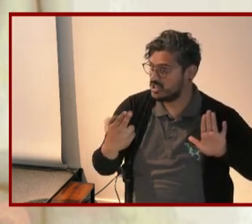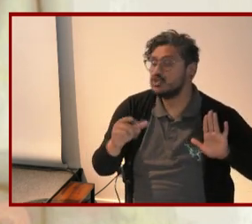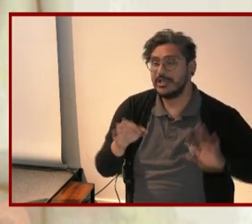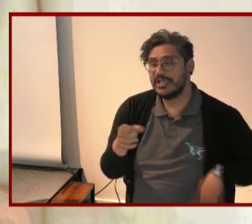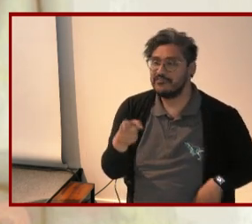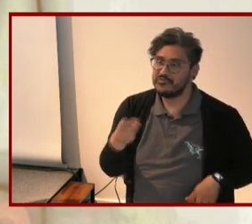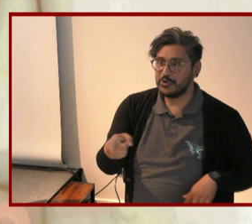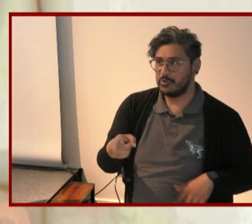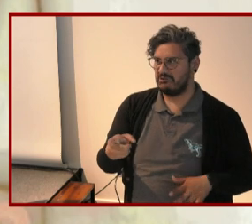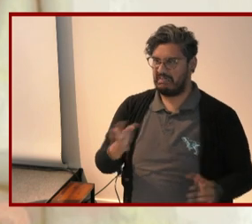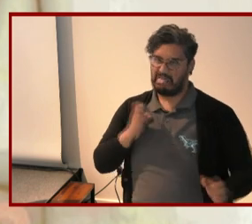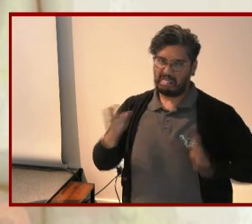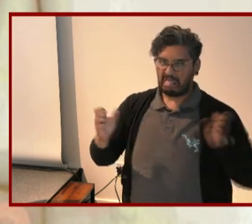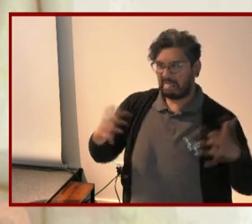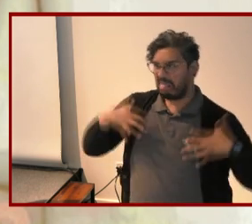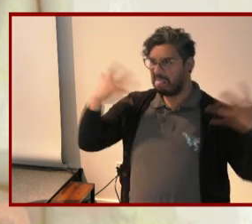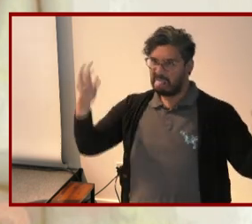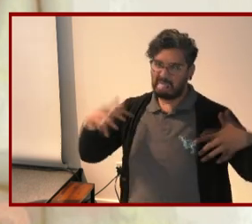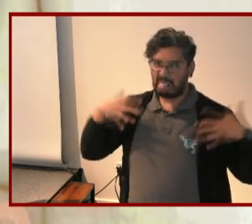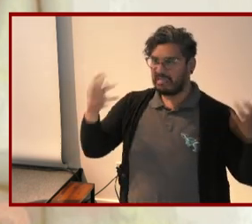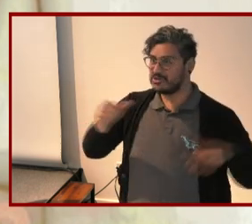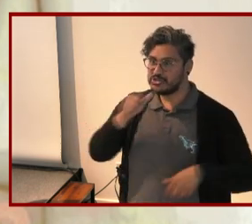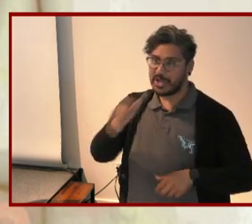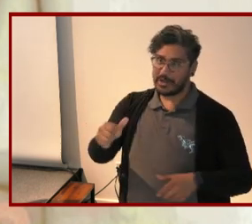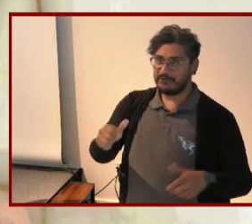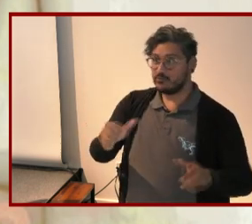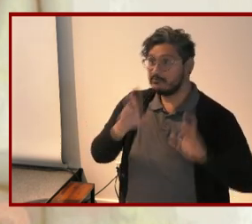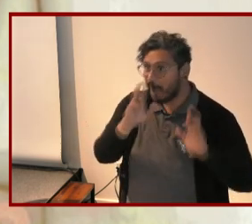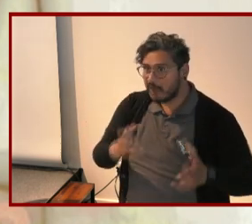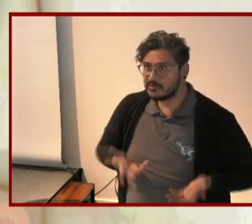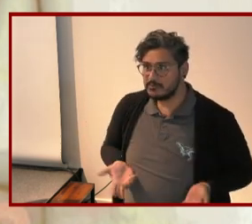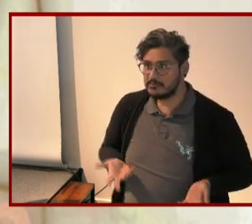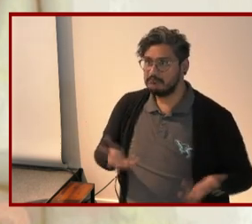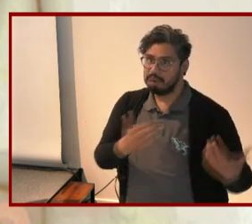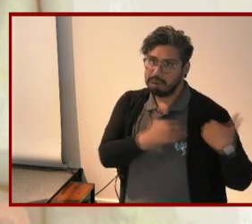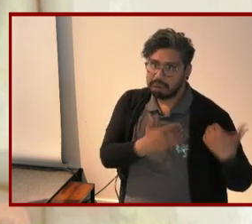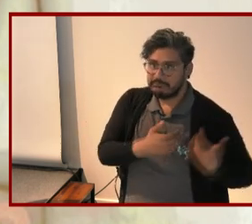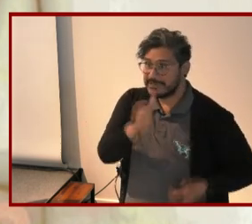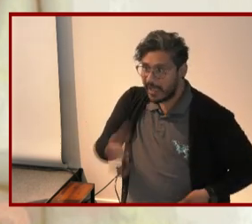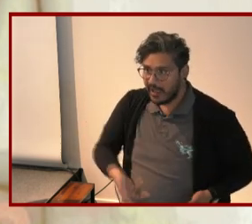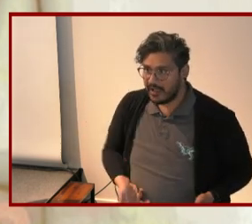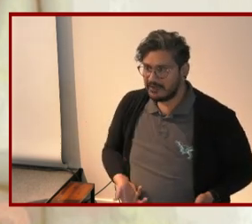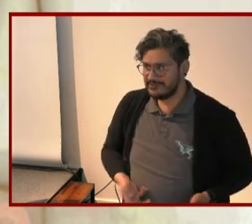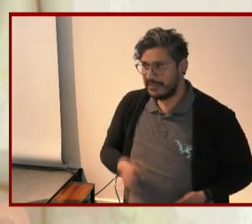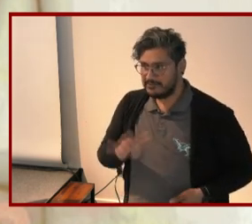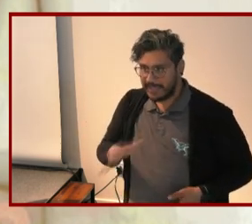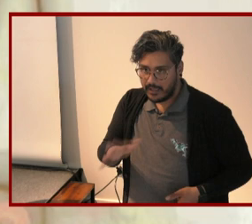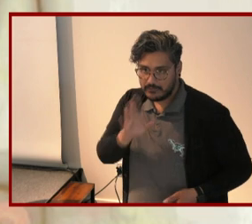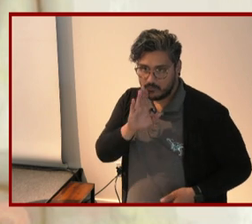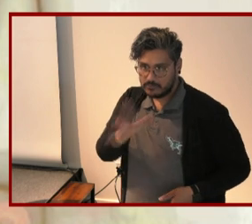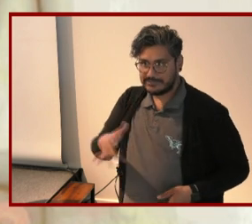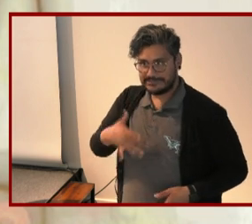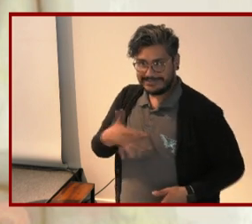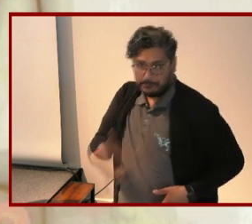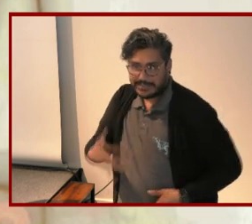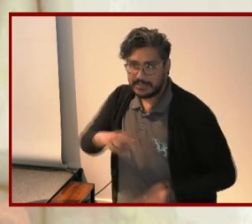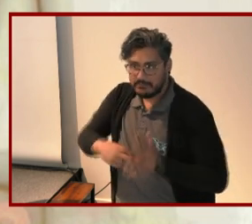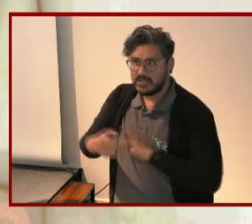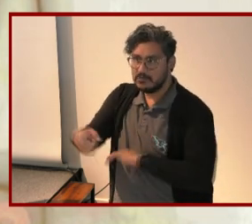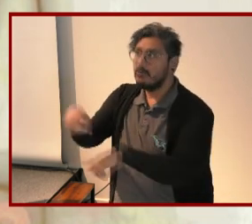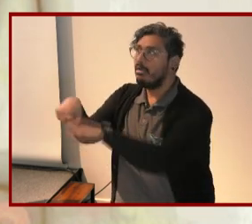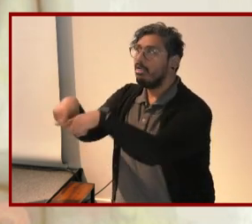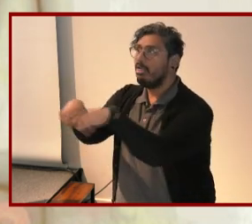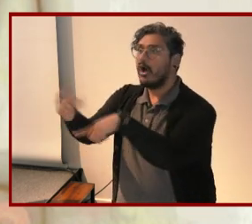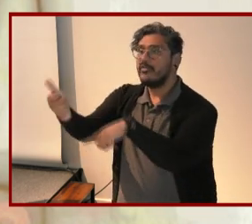emotional dysregulation or irresponsibility both which overlay dependence or needing others on the